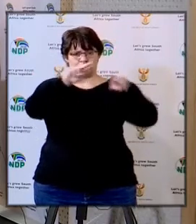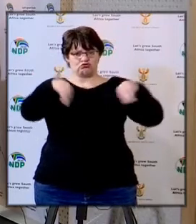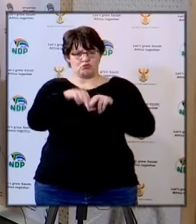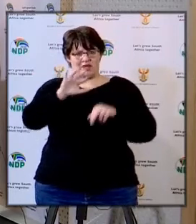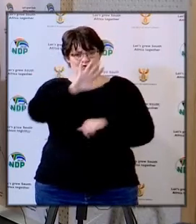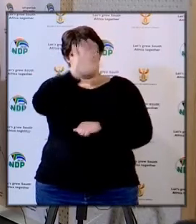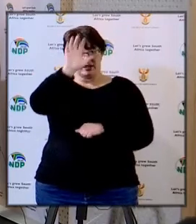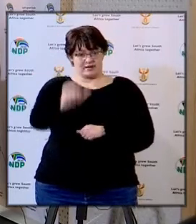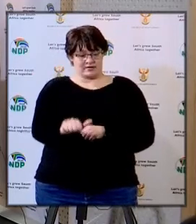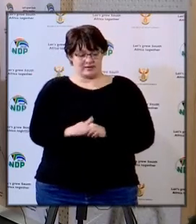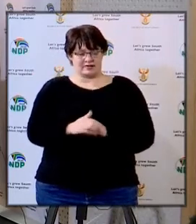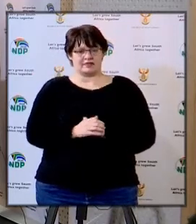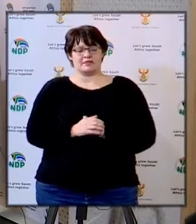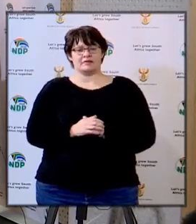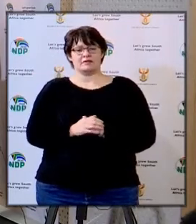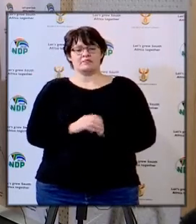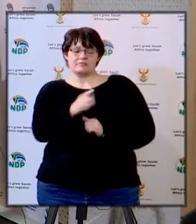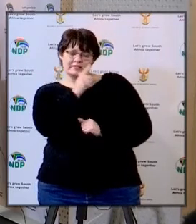africa